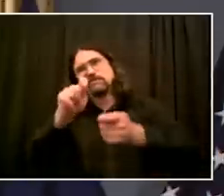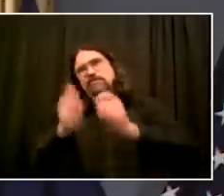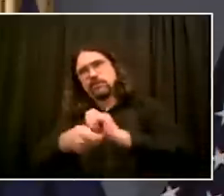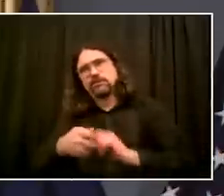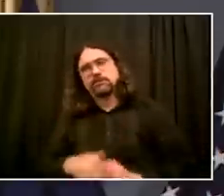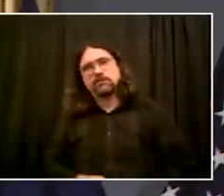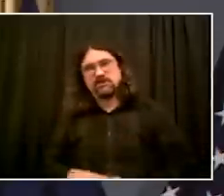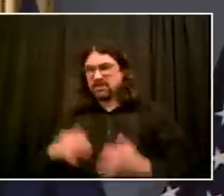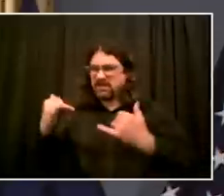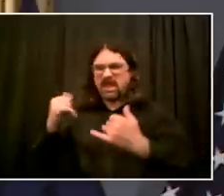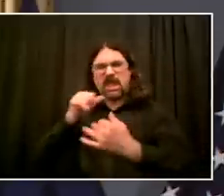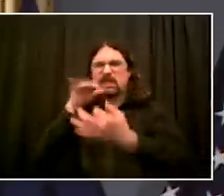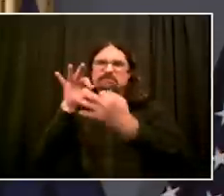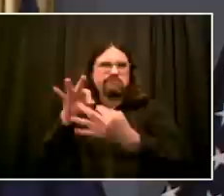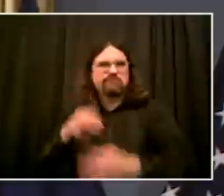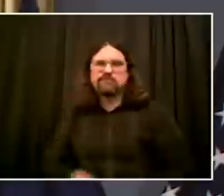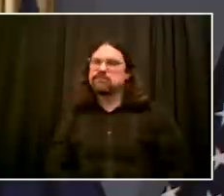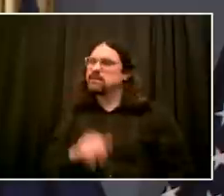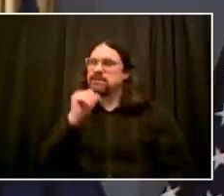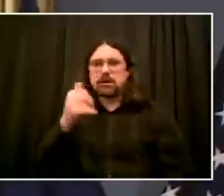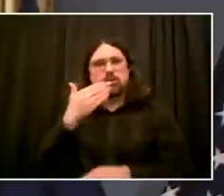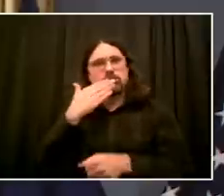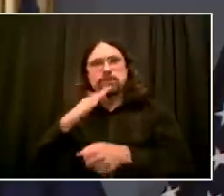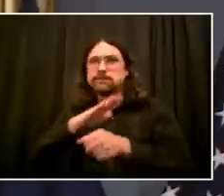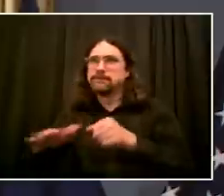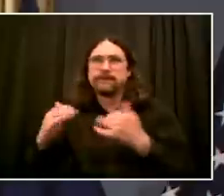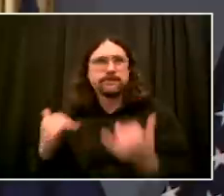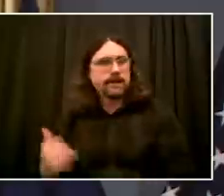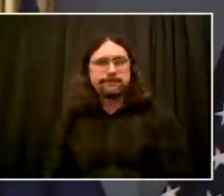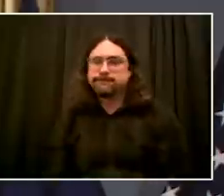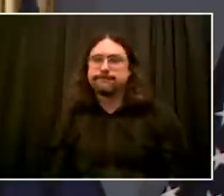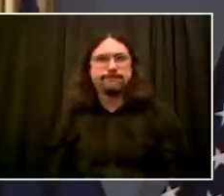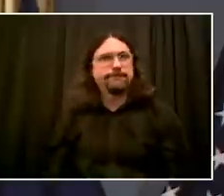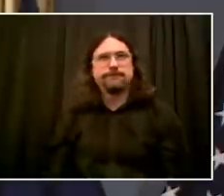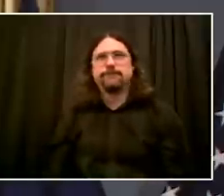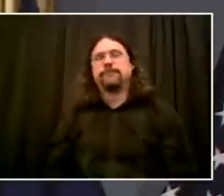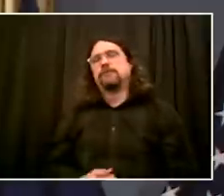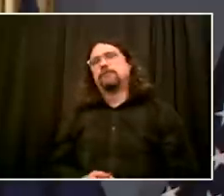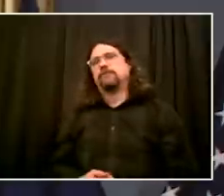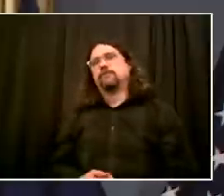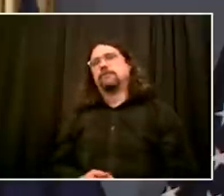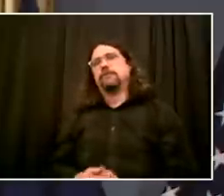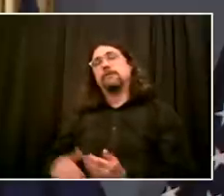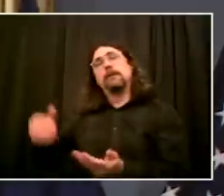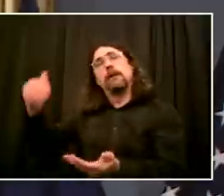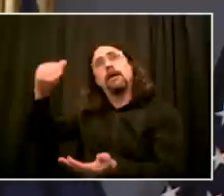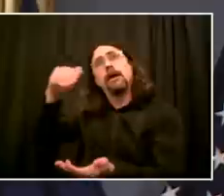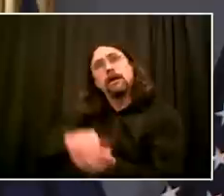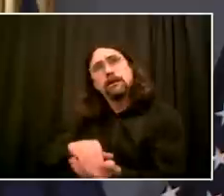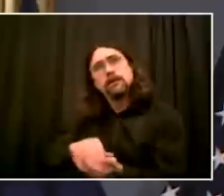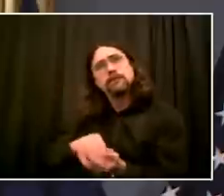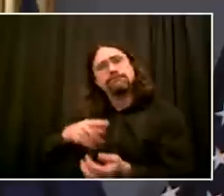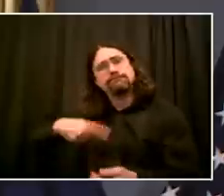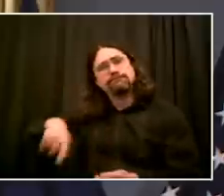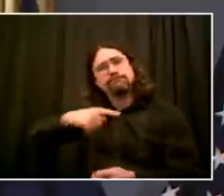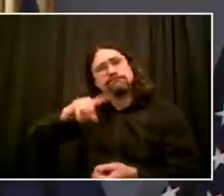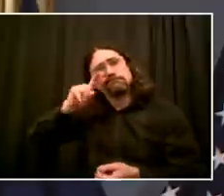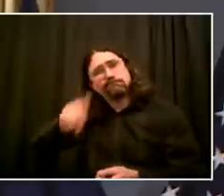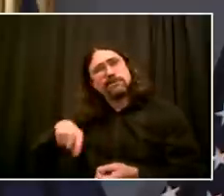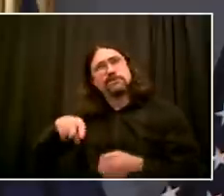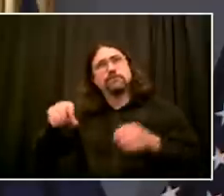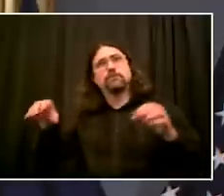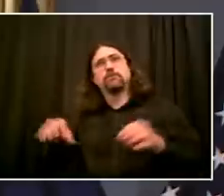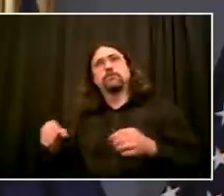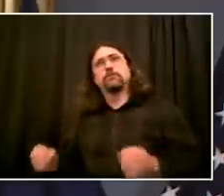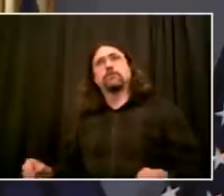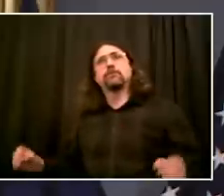that is part of the equation. And we have to do more. I think the retraining has helped undoubtedly. The de-escalation training, the way that officers are brought